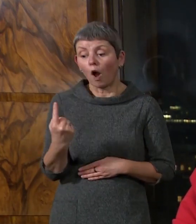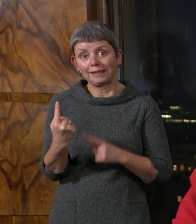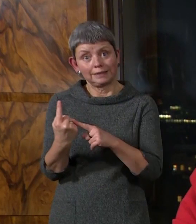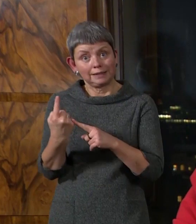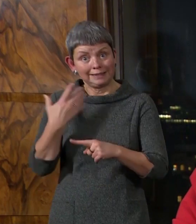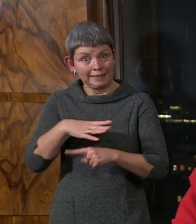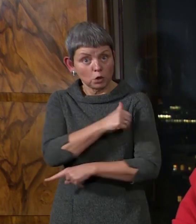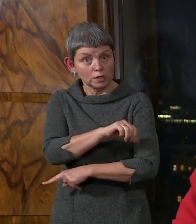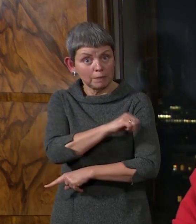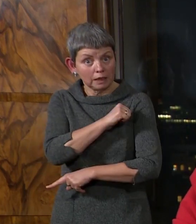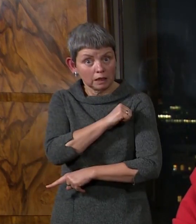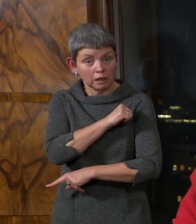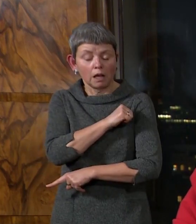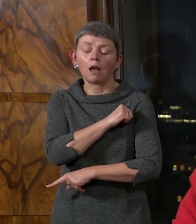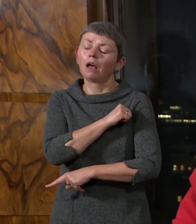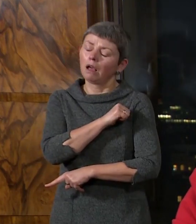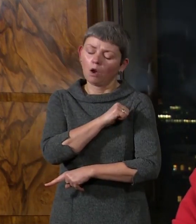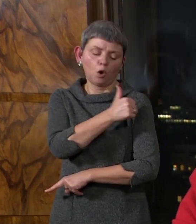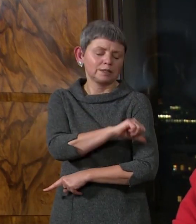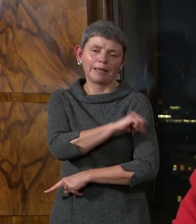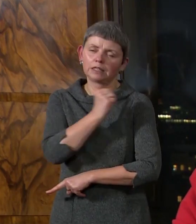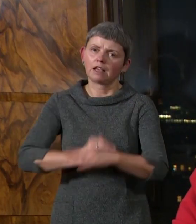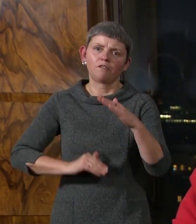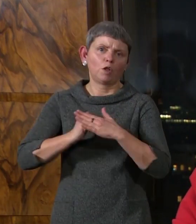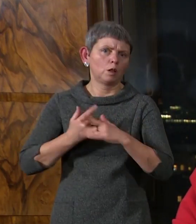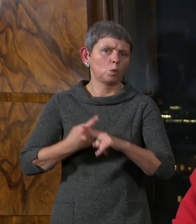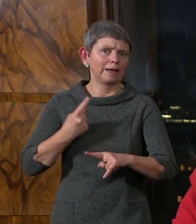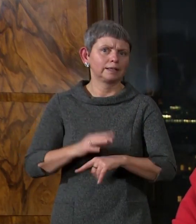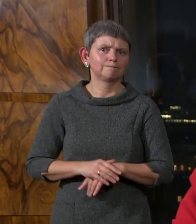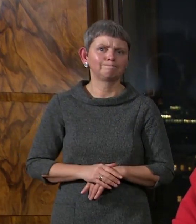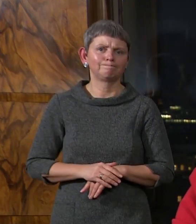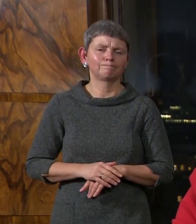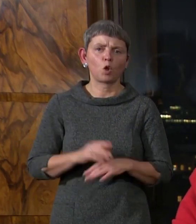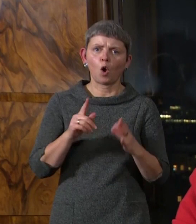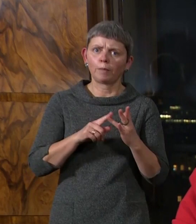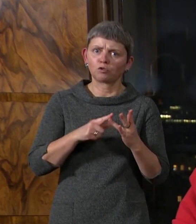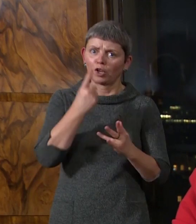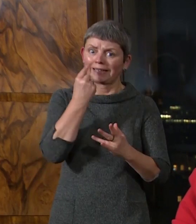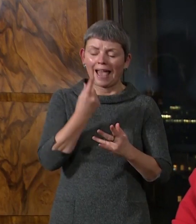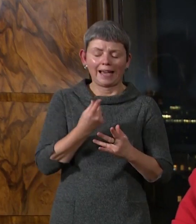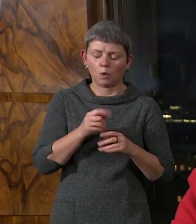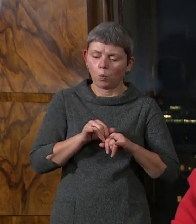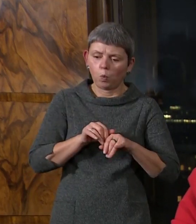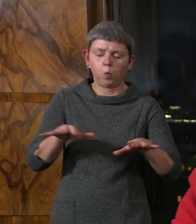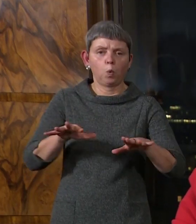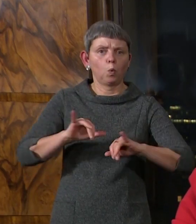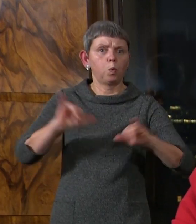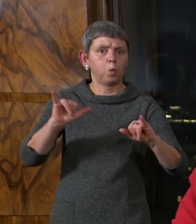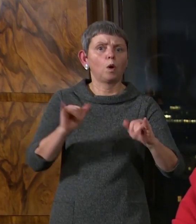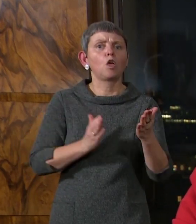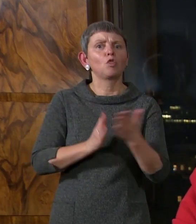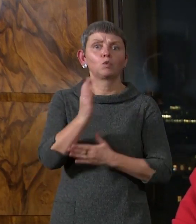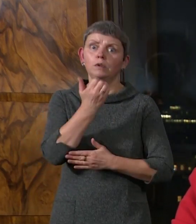the burden on the health service quickly becomes impossible. Omicron can do this through sheer weight of numbers.